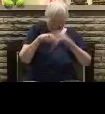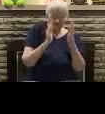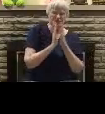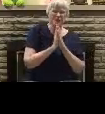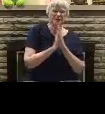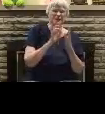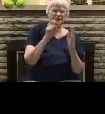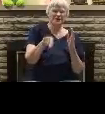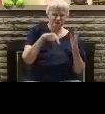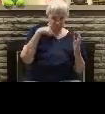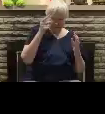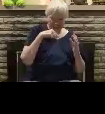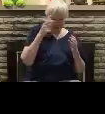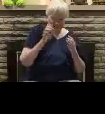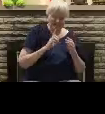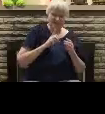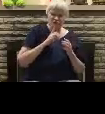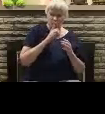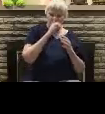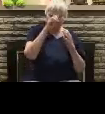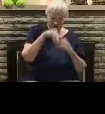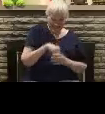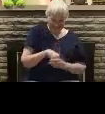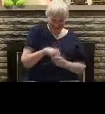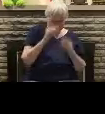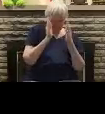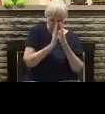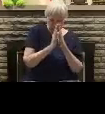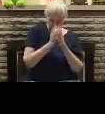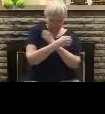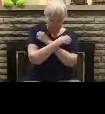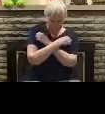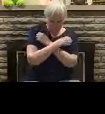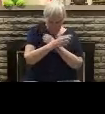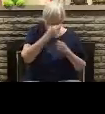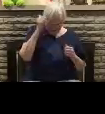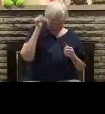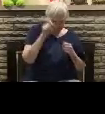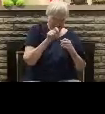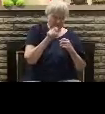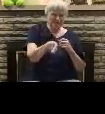upon When you're put on the spot That you simply speak the truth In love